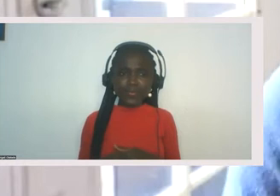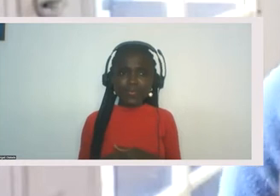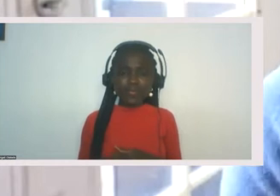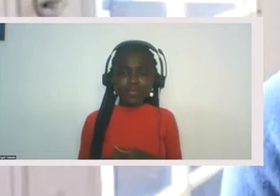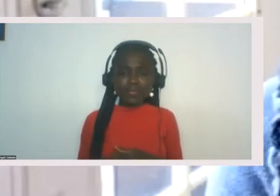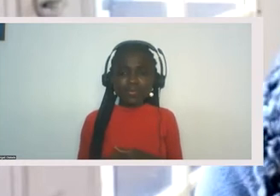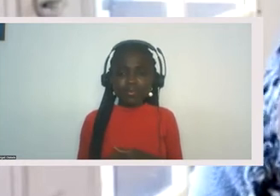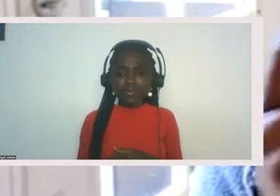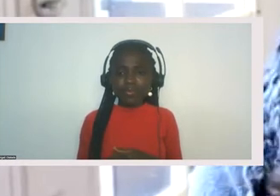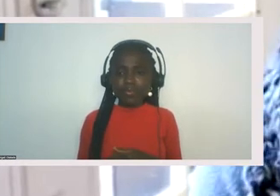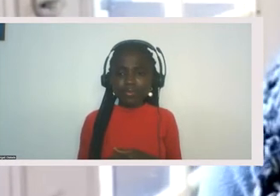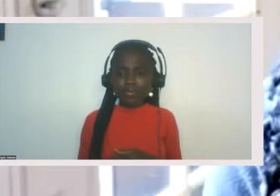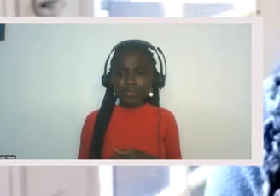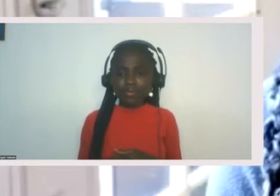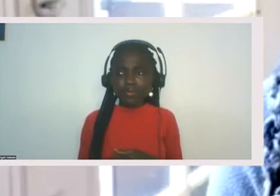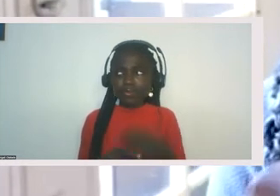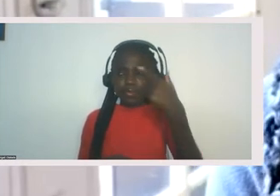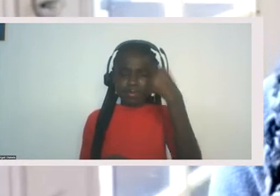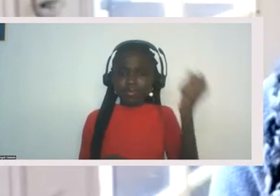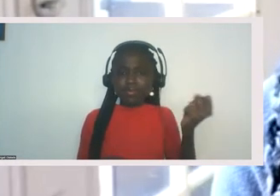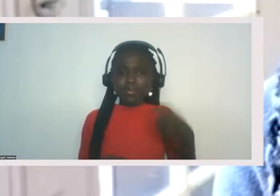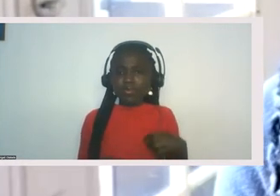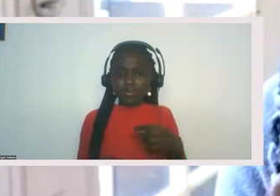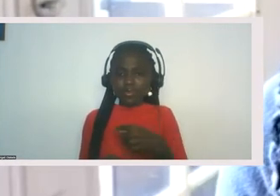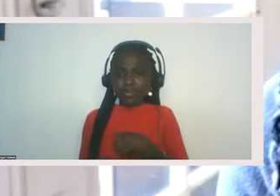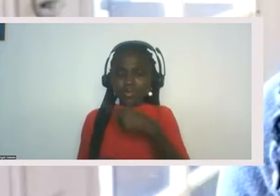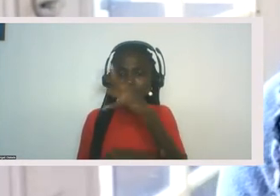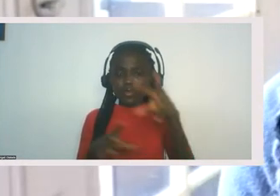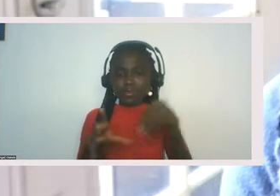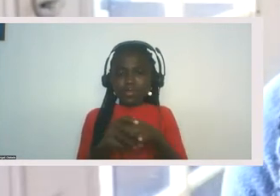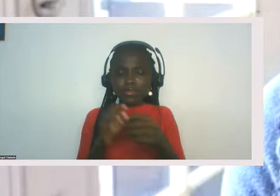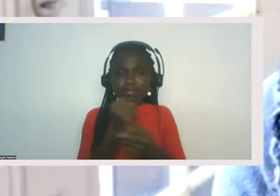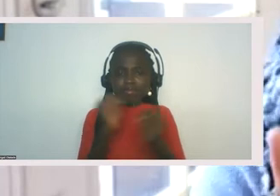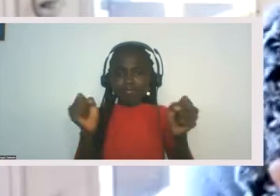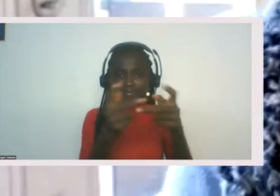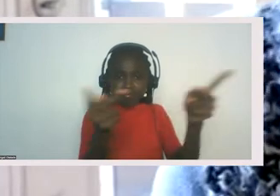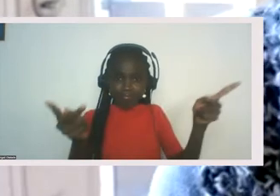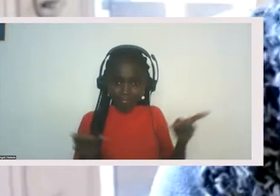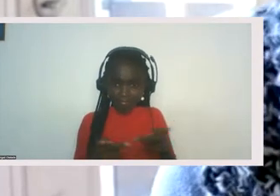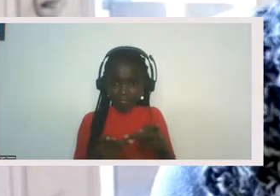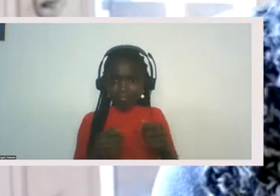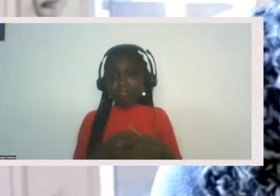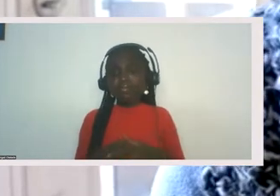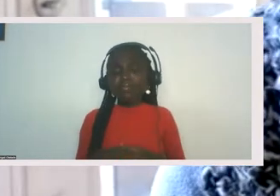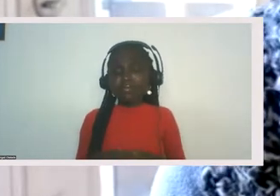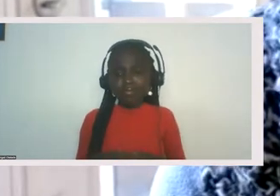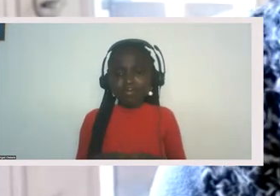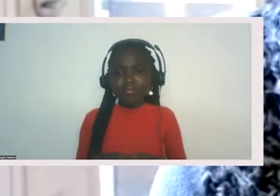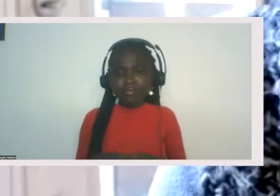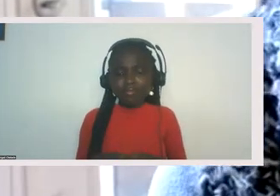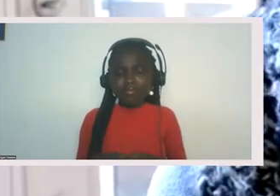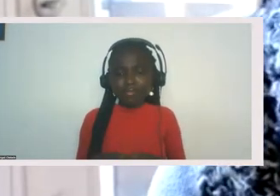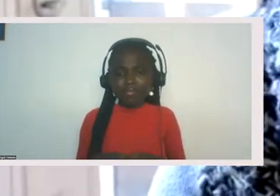Because we're in the, we're in the safe space, right? We're at home just, you know, uh, from your